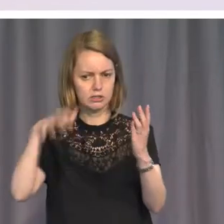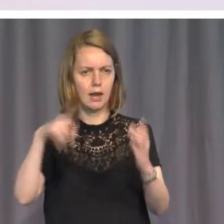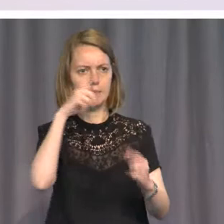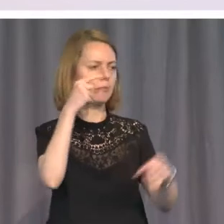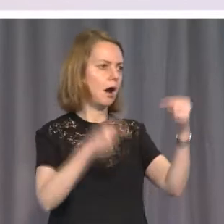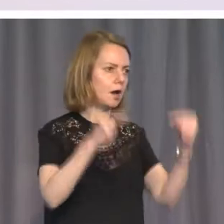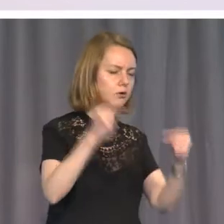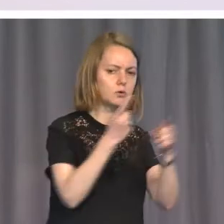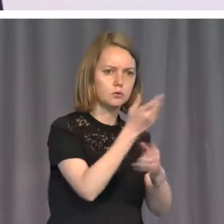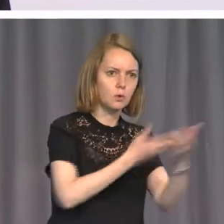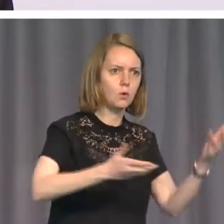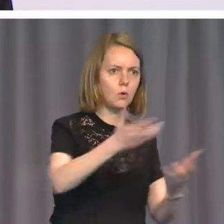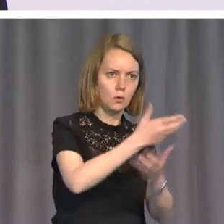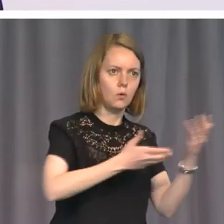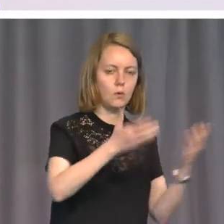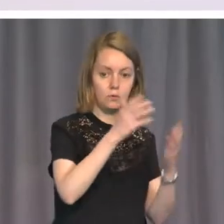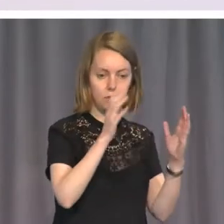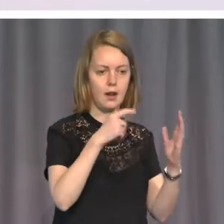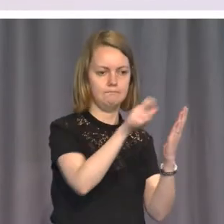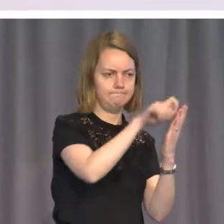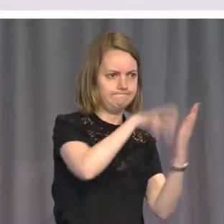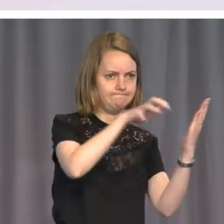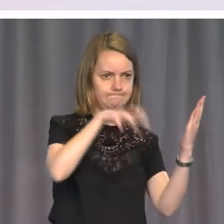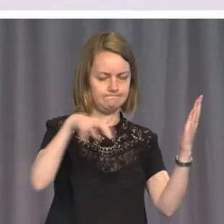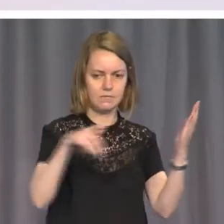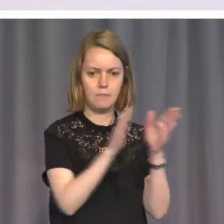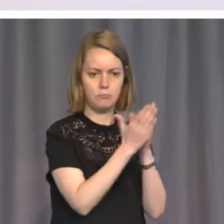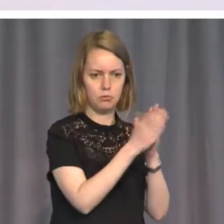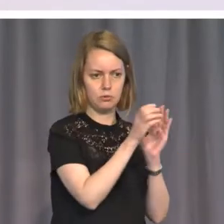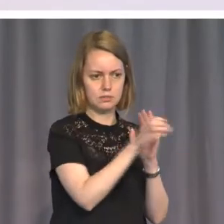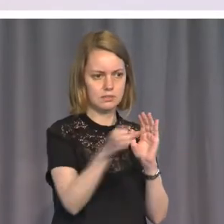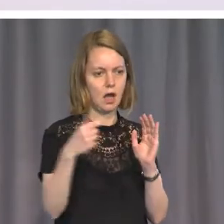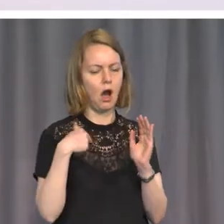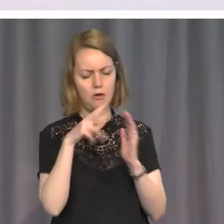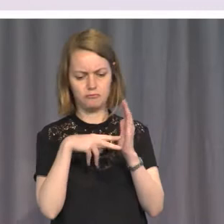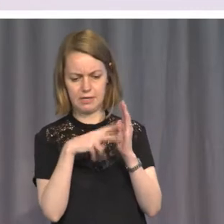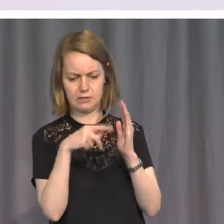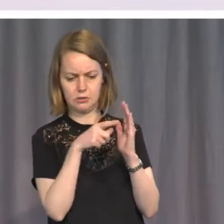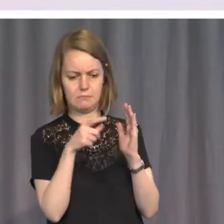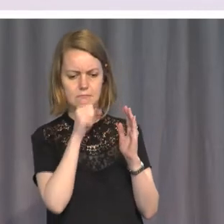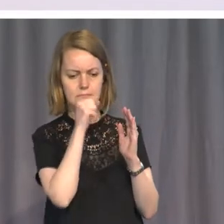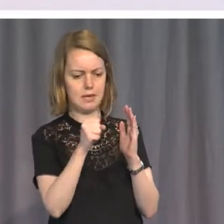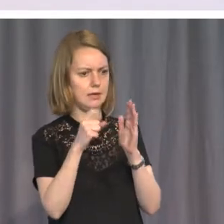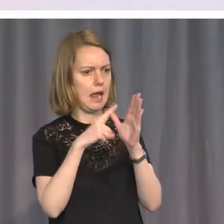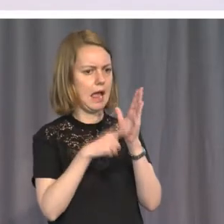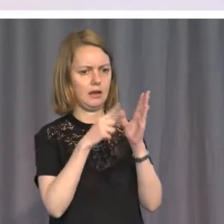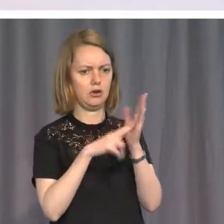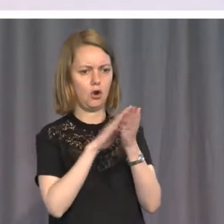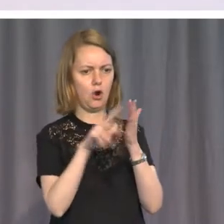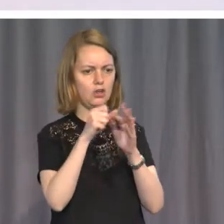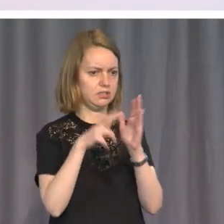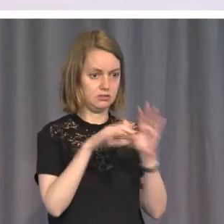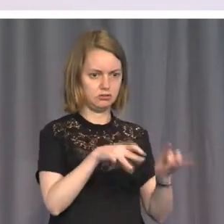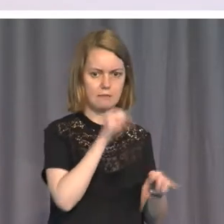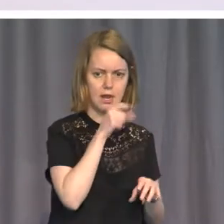contributions by so many Australians. The cantankerous Colonel Hodgson, the quick-witted Alan Watt, that great